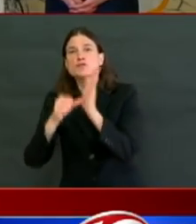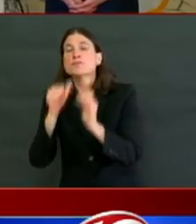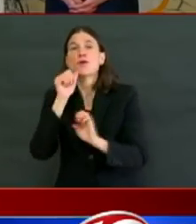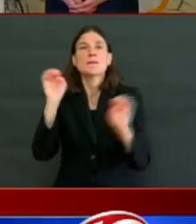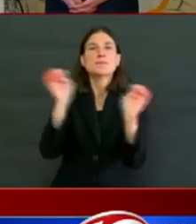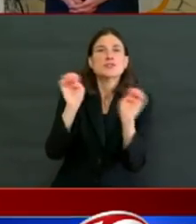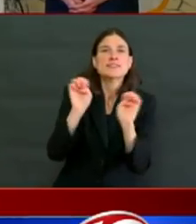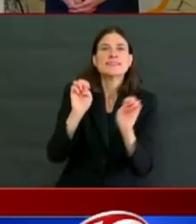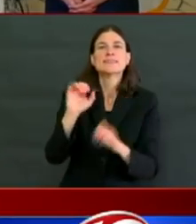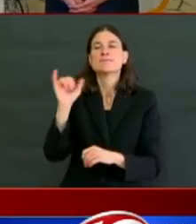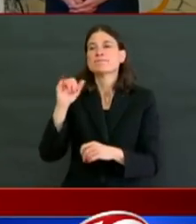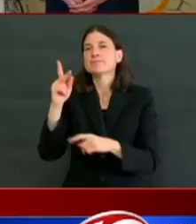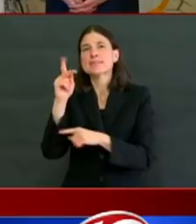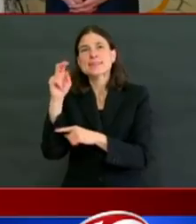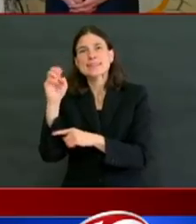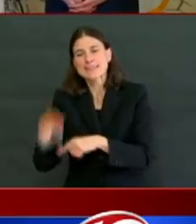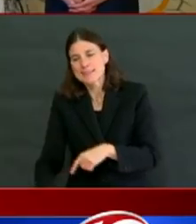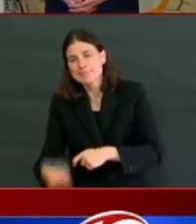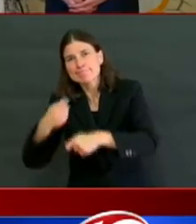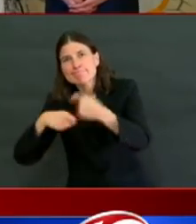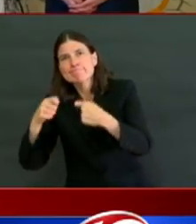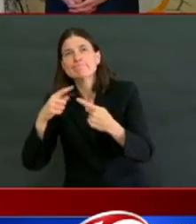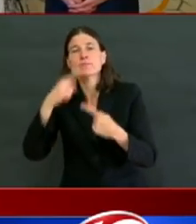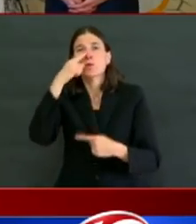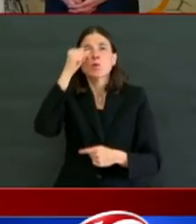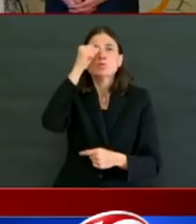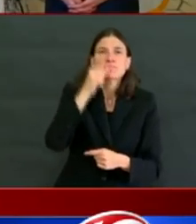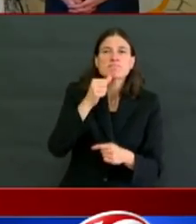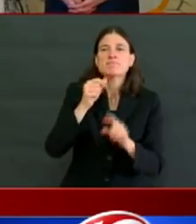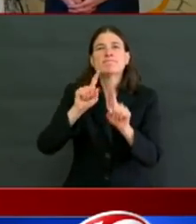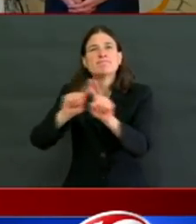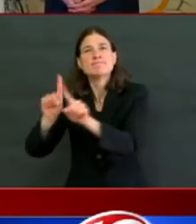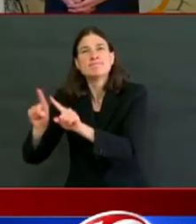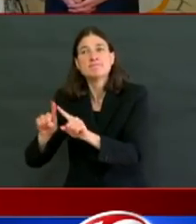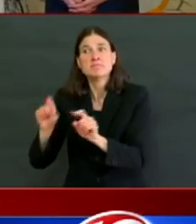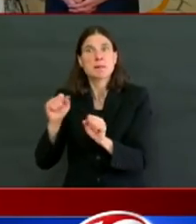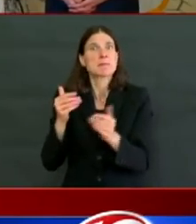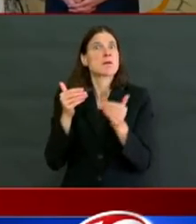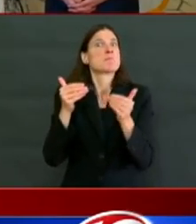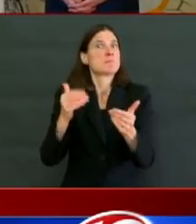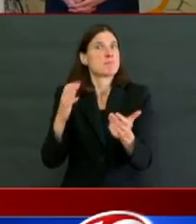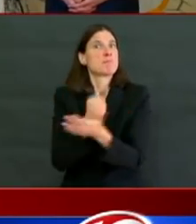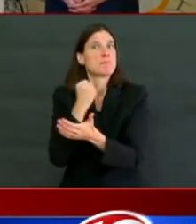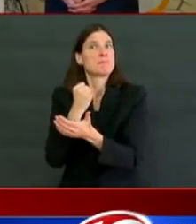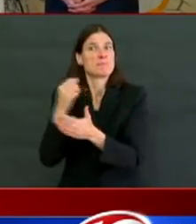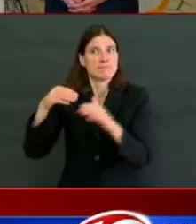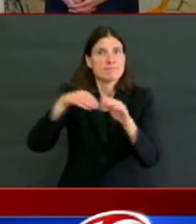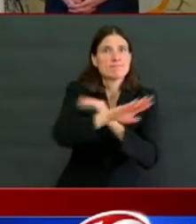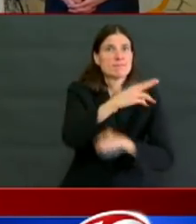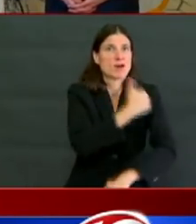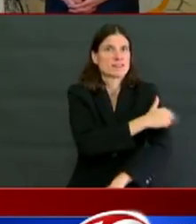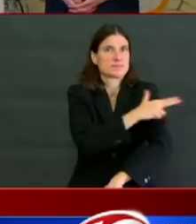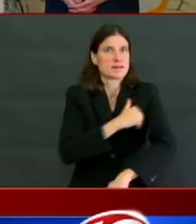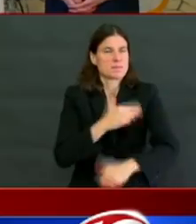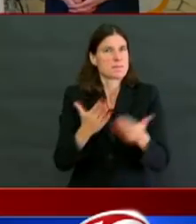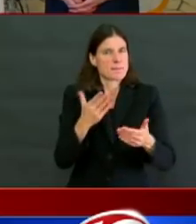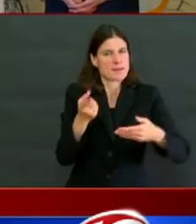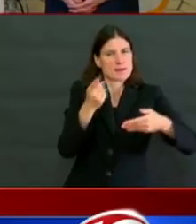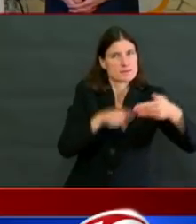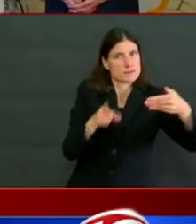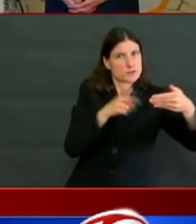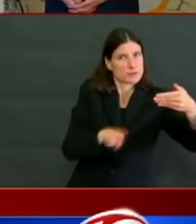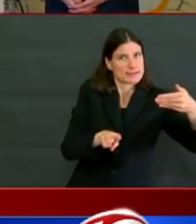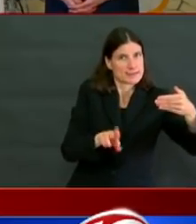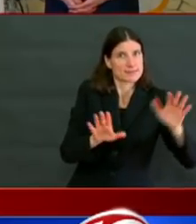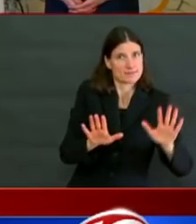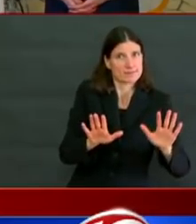public to know this. These plans that they've submitted are incredibly detailed. They take into account